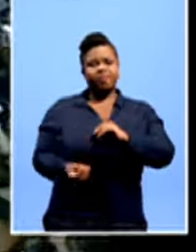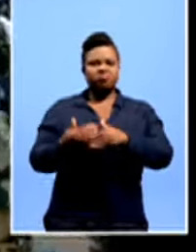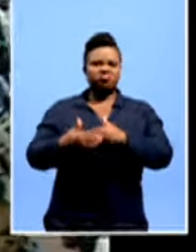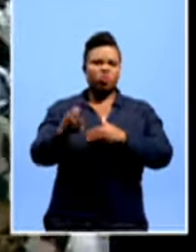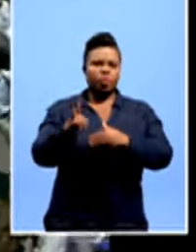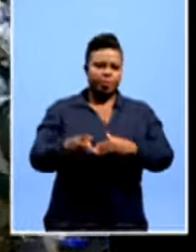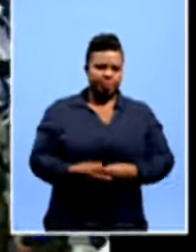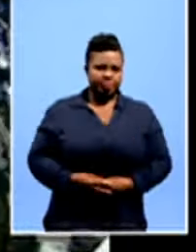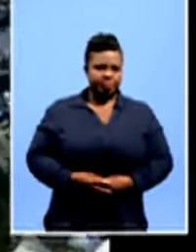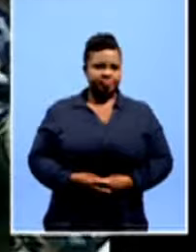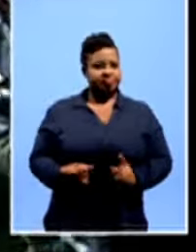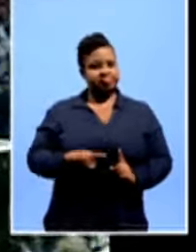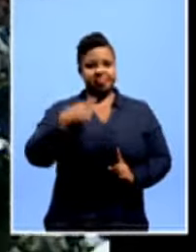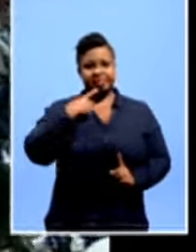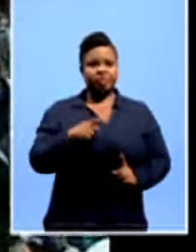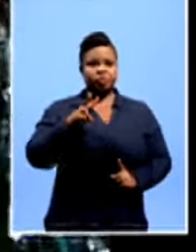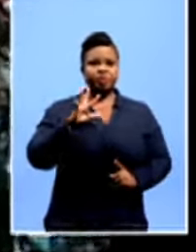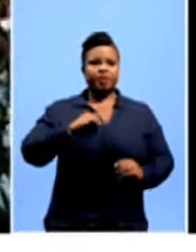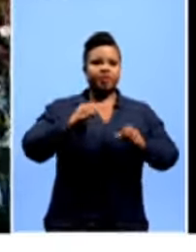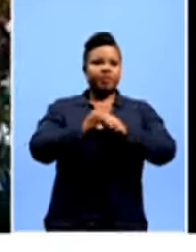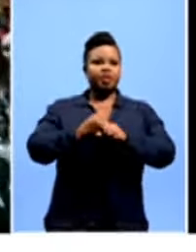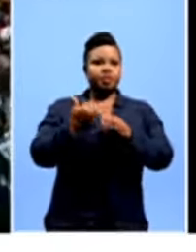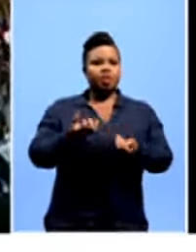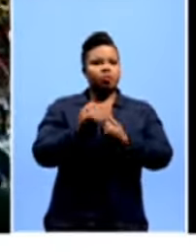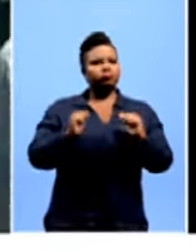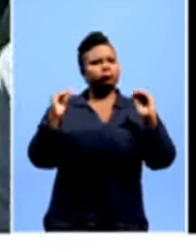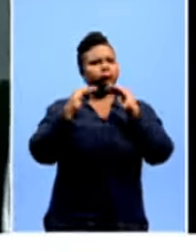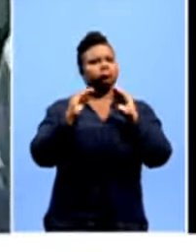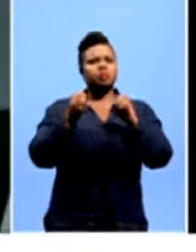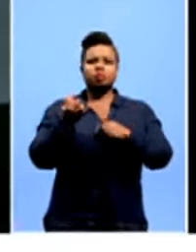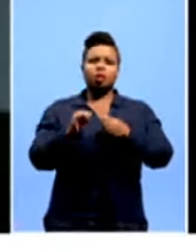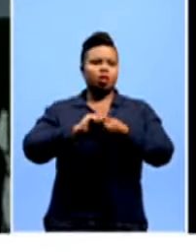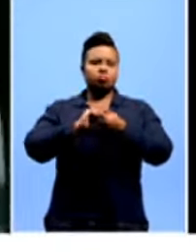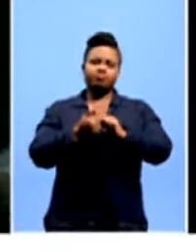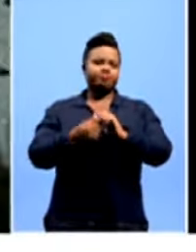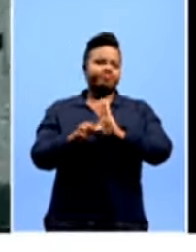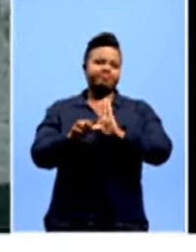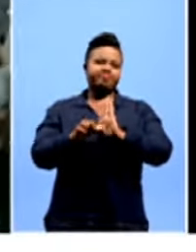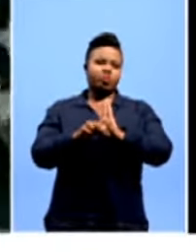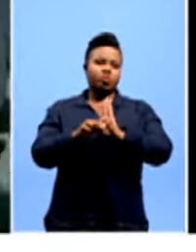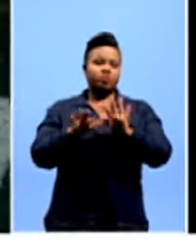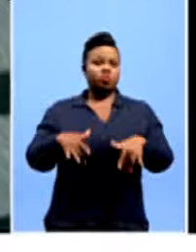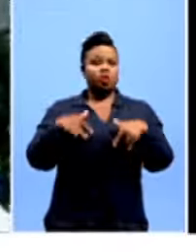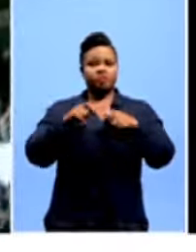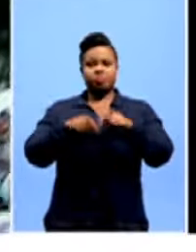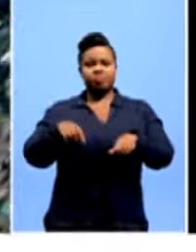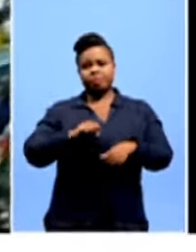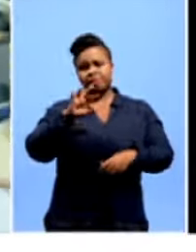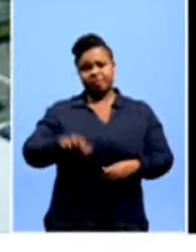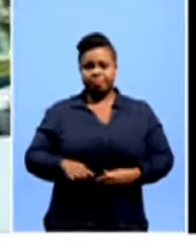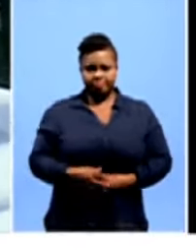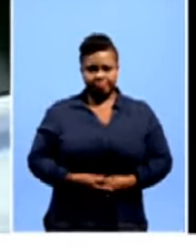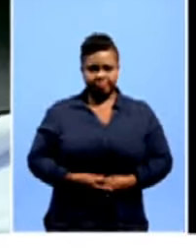forever world. Tovey says 25 years into democracy, sport is still relevant in the lives of ordinary South